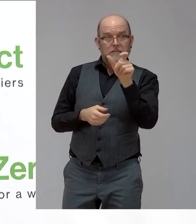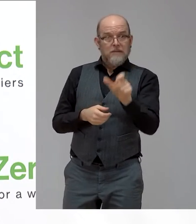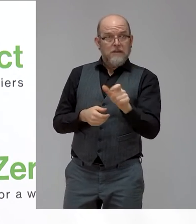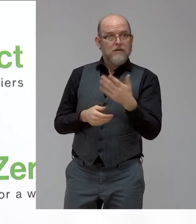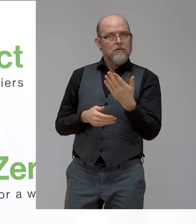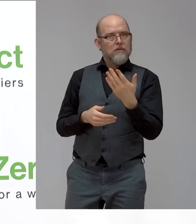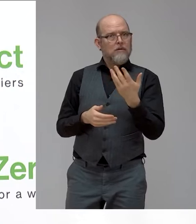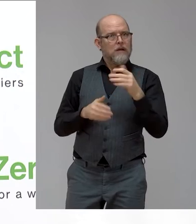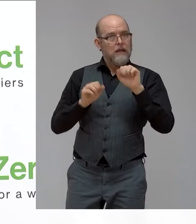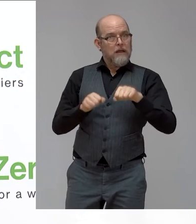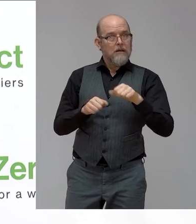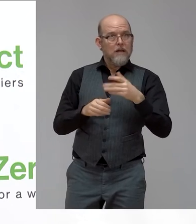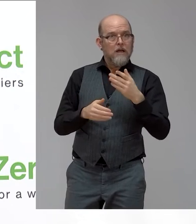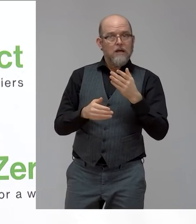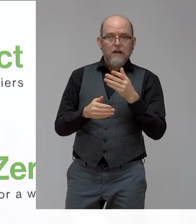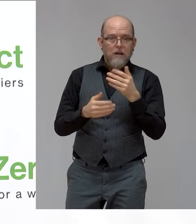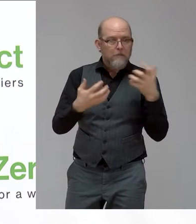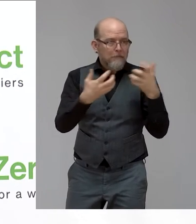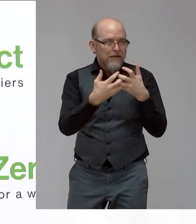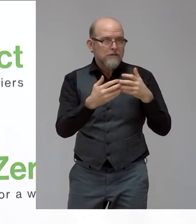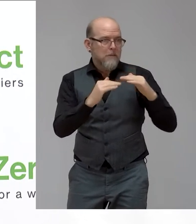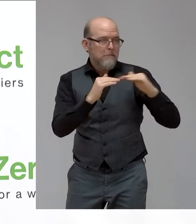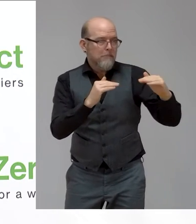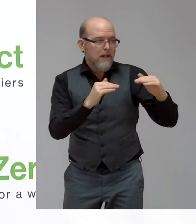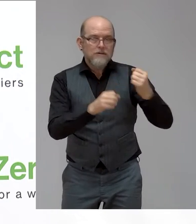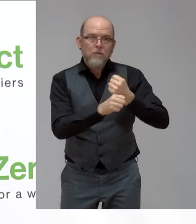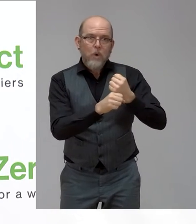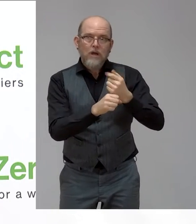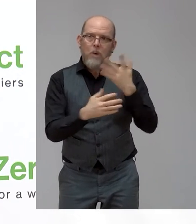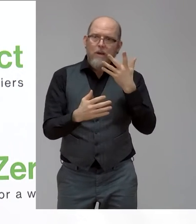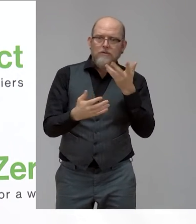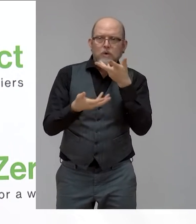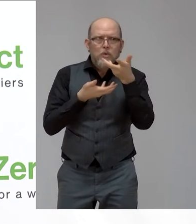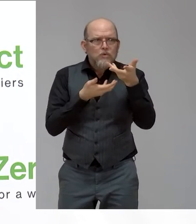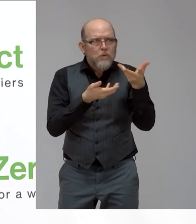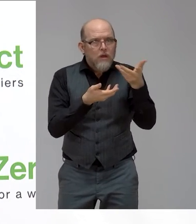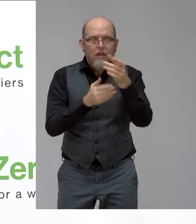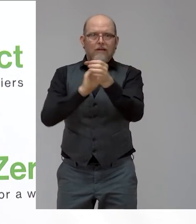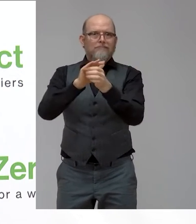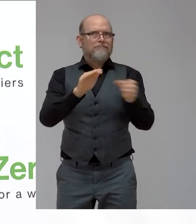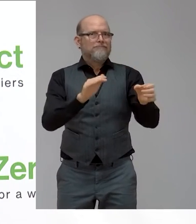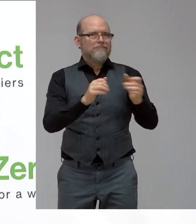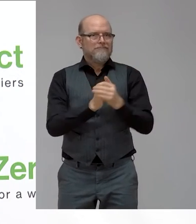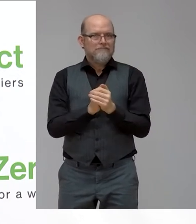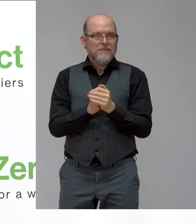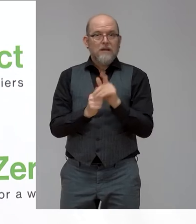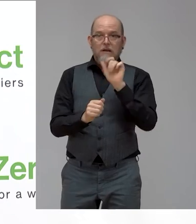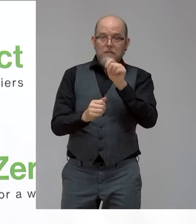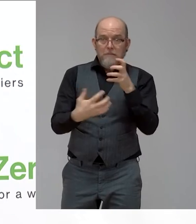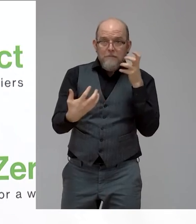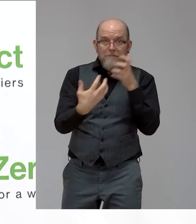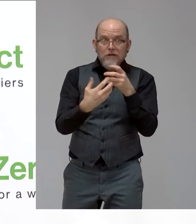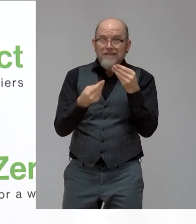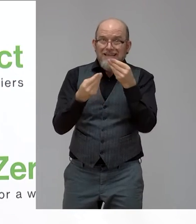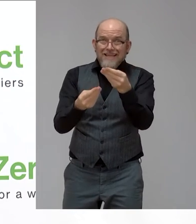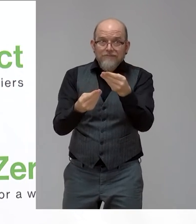in the bank. Our process also can be fully adjusted based on the individual needs of the person.